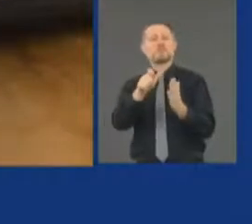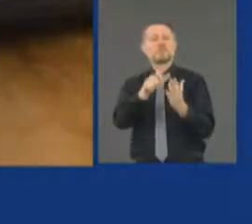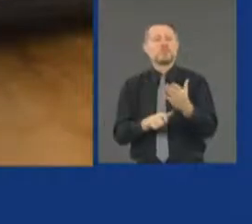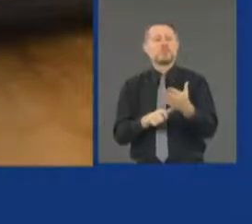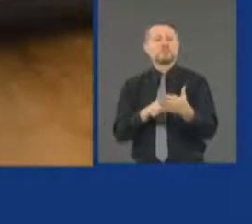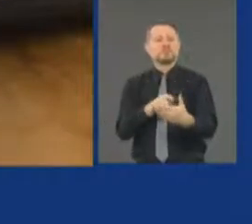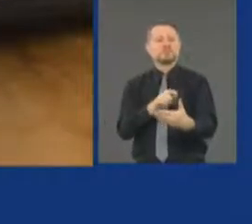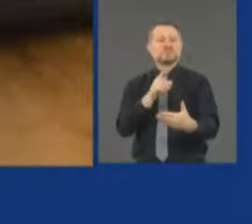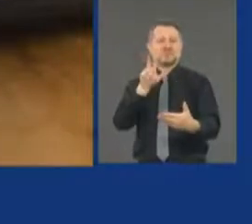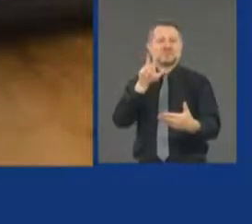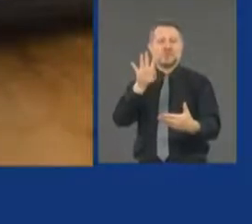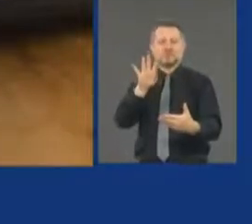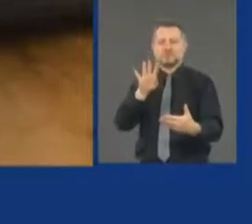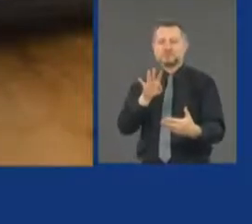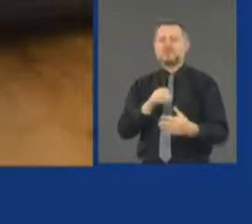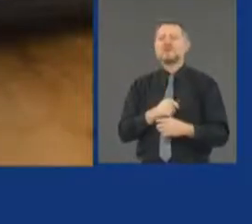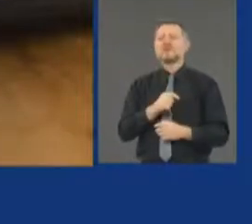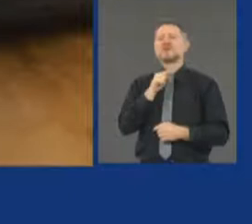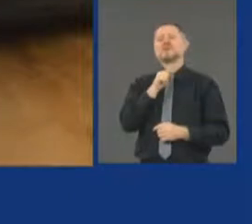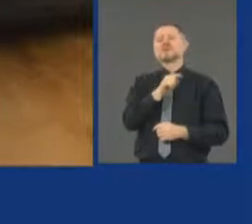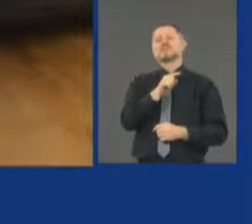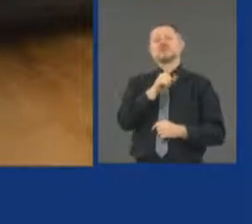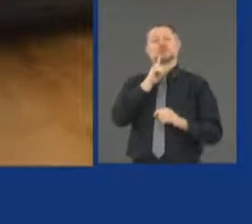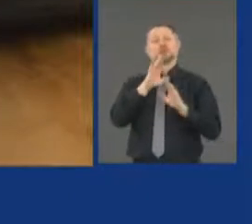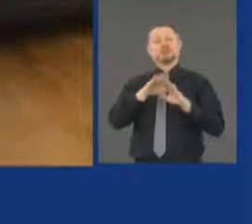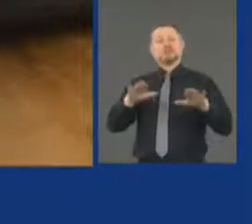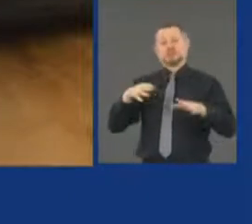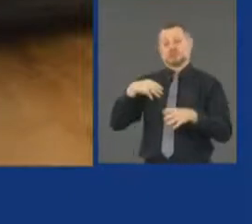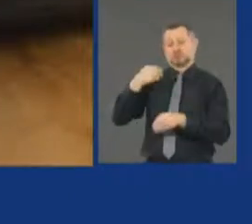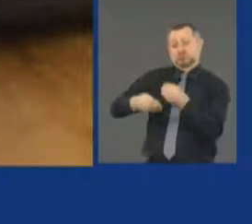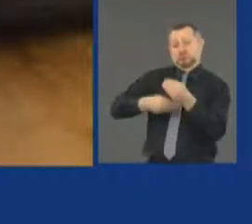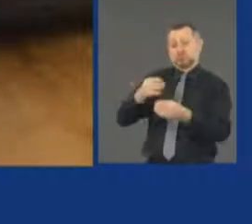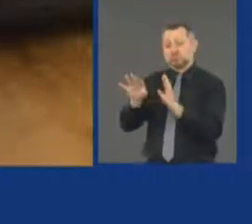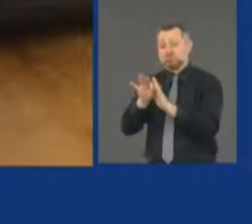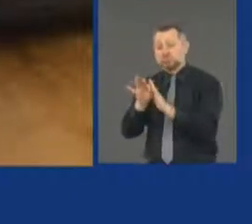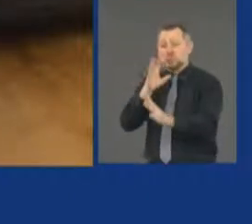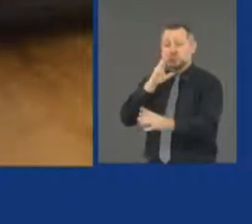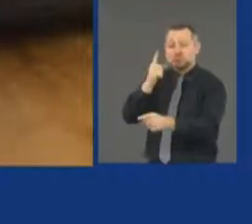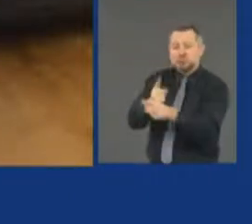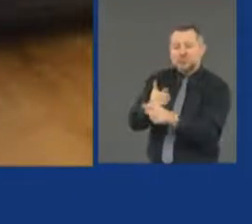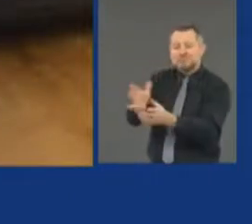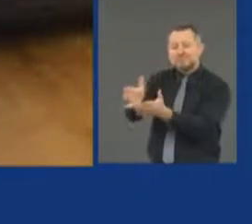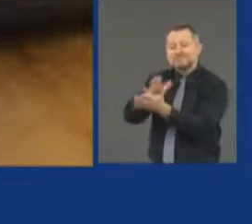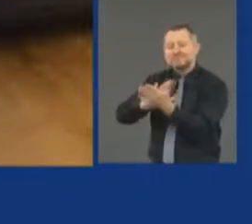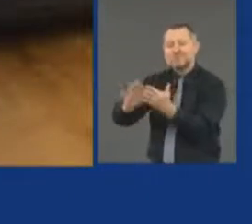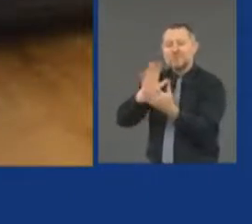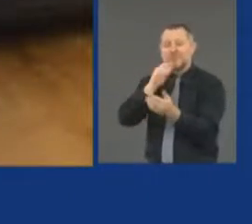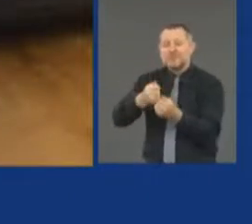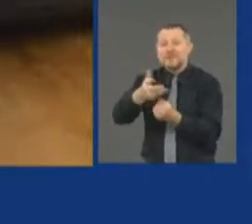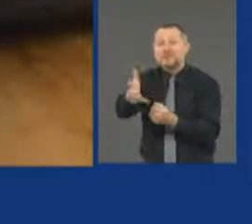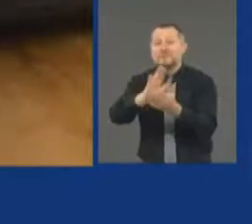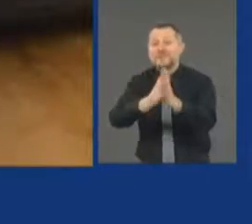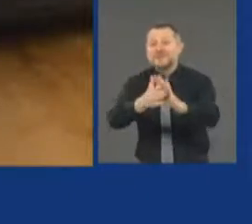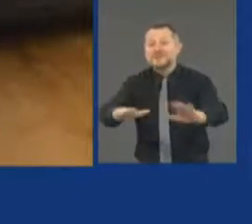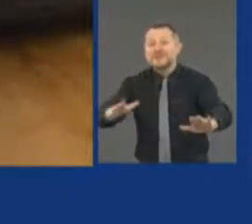righteousness is sown in peace by those who make peace.